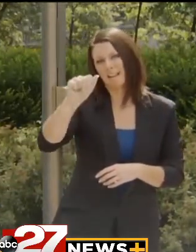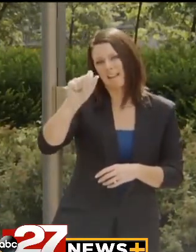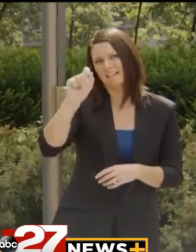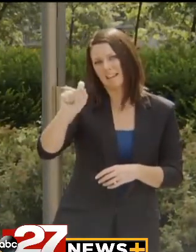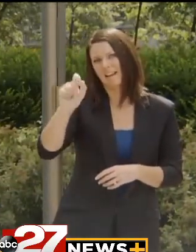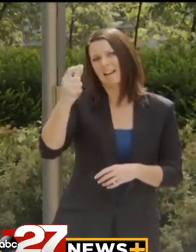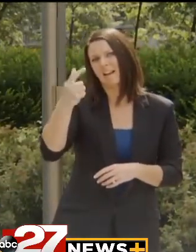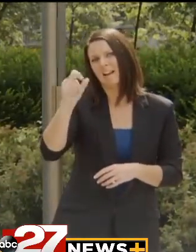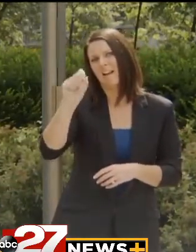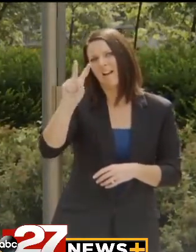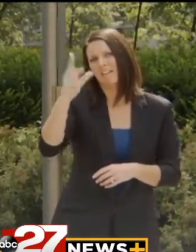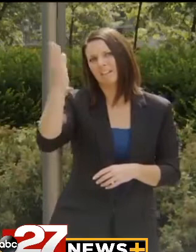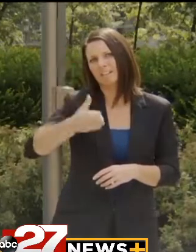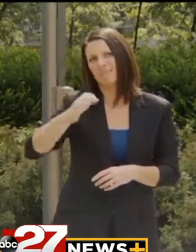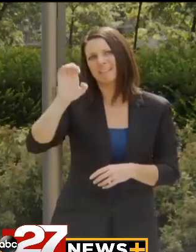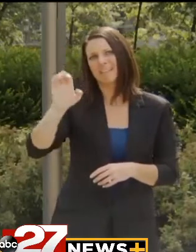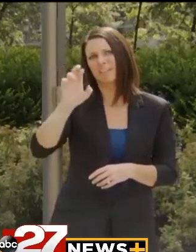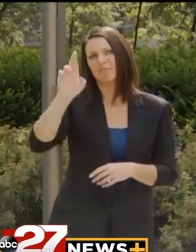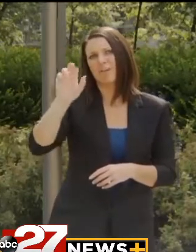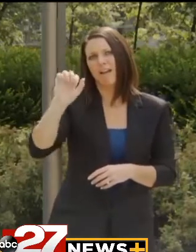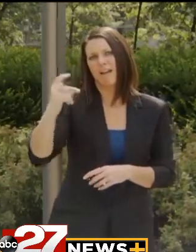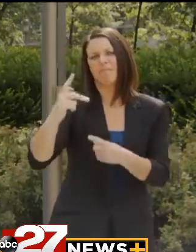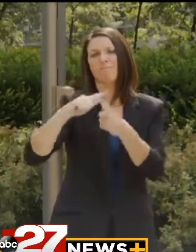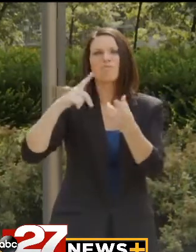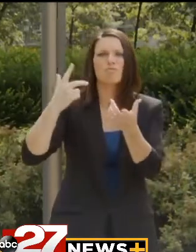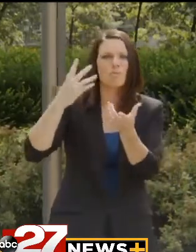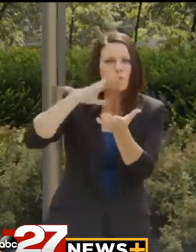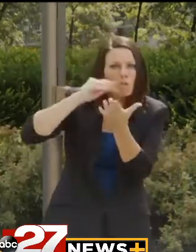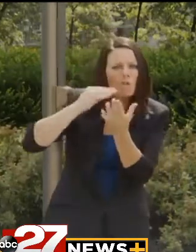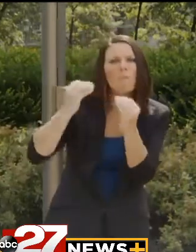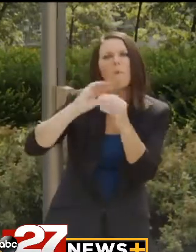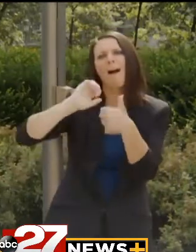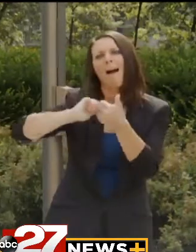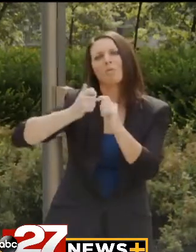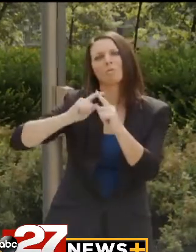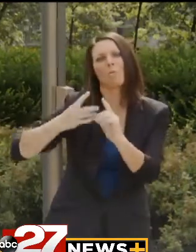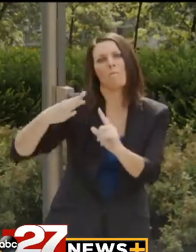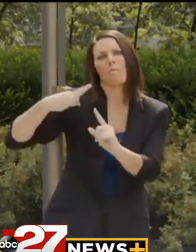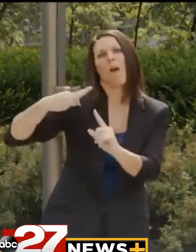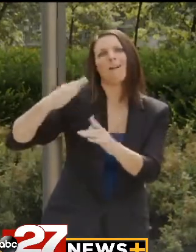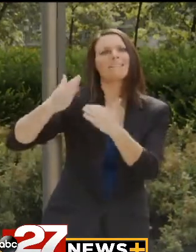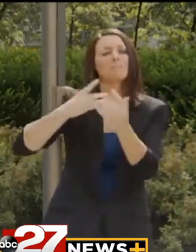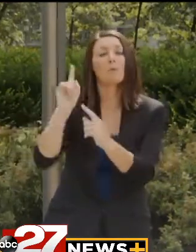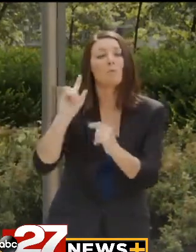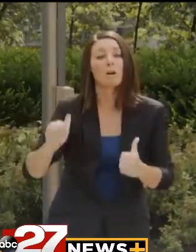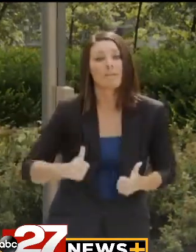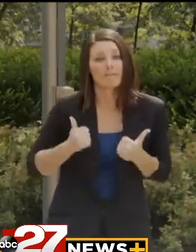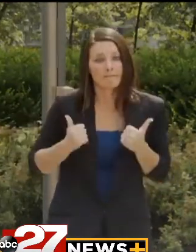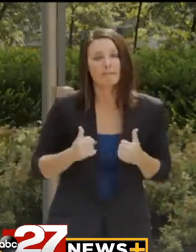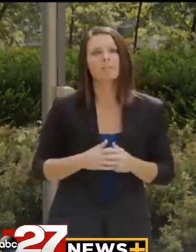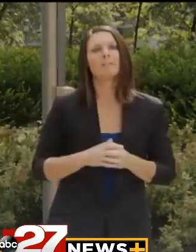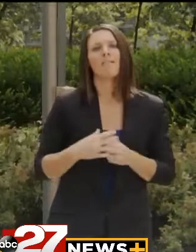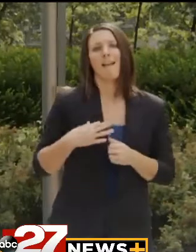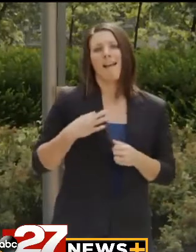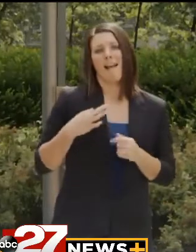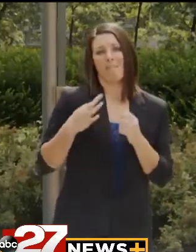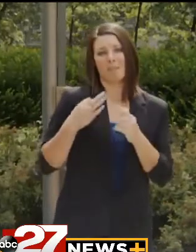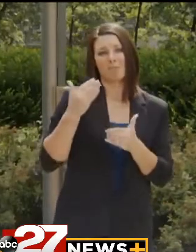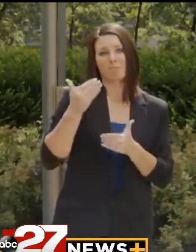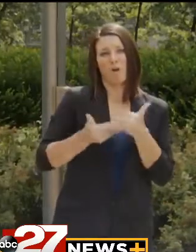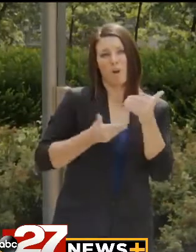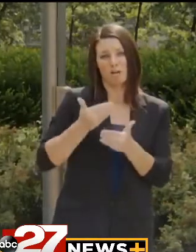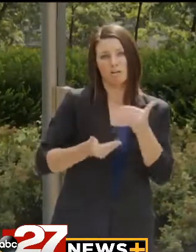.gov slash ERAP to learn how to apply regardless of where you live. Applications are being